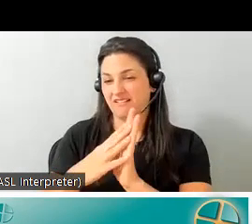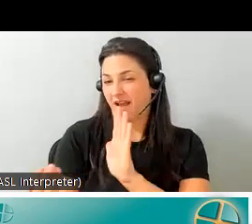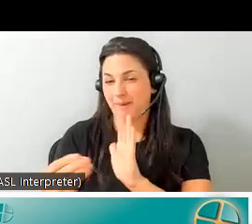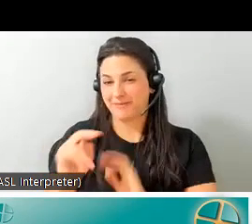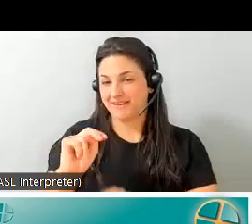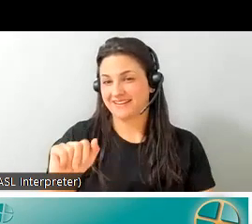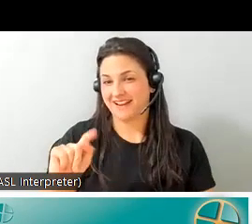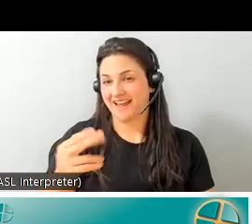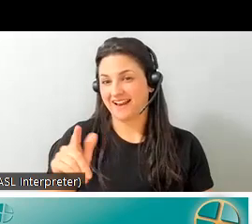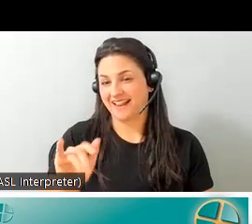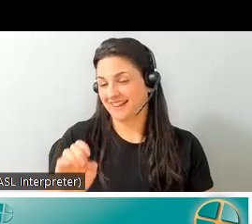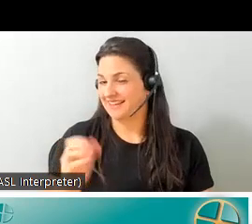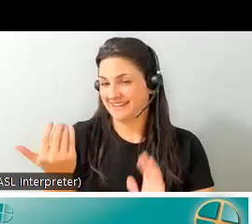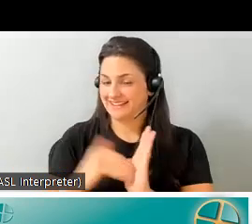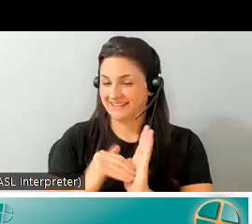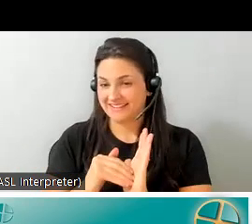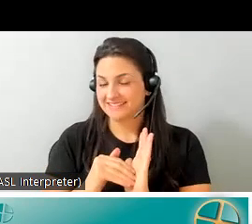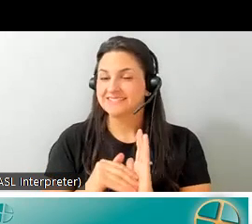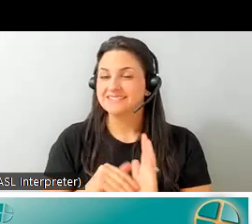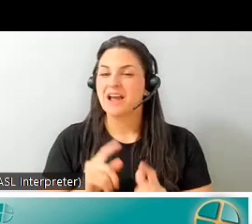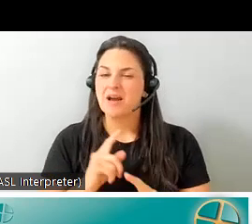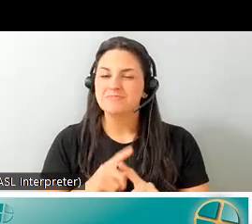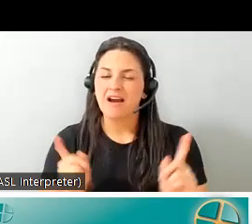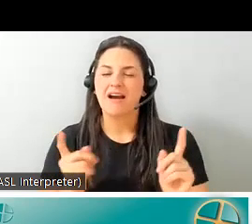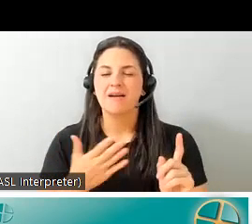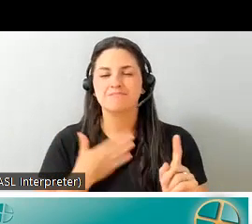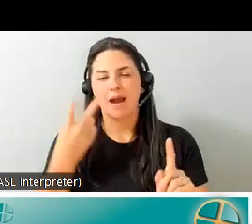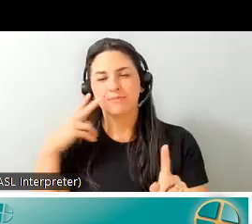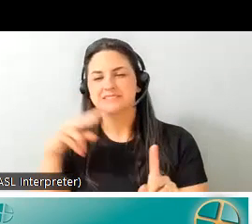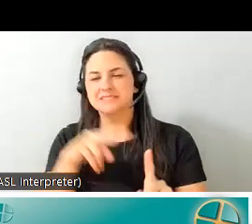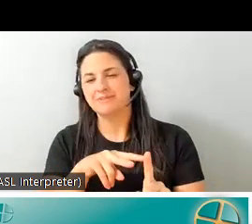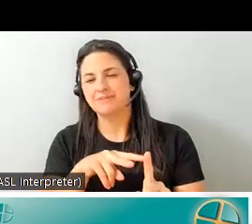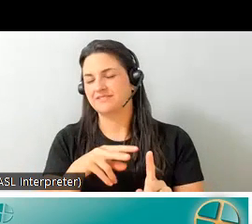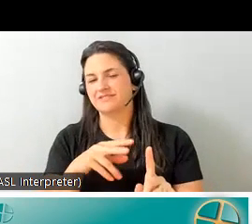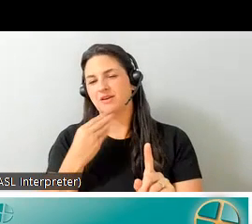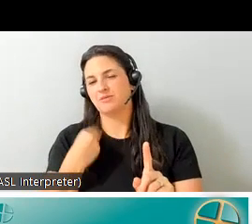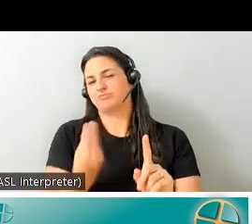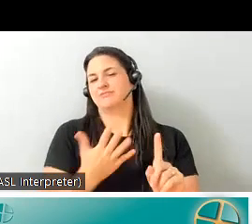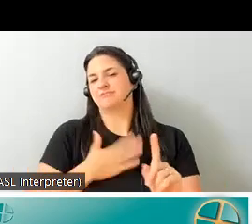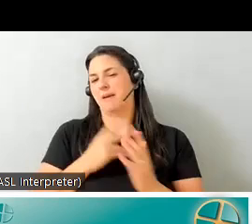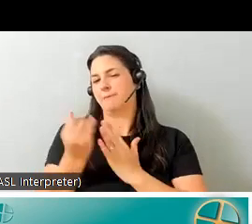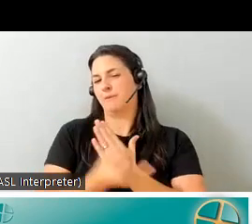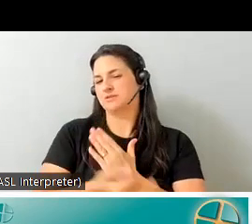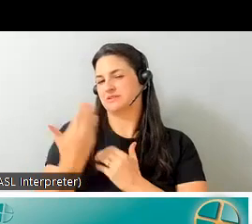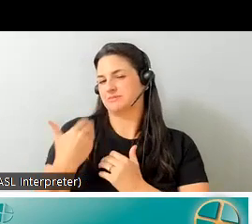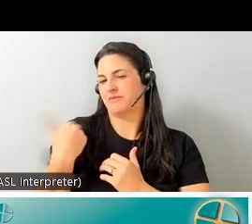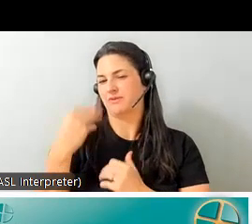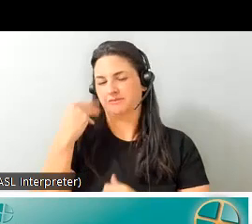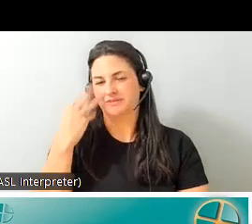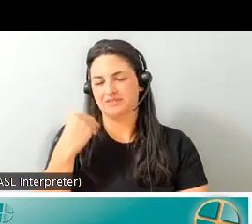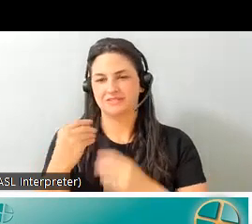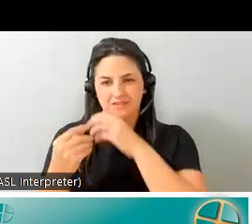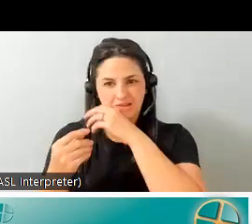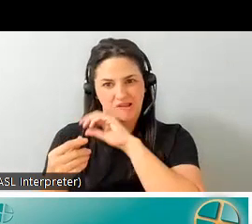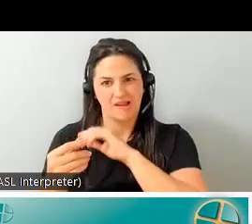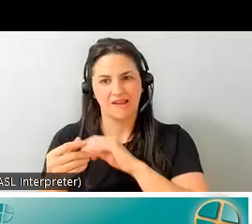i'll do it against the uh the background of some of the projects i've done um um and i'm going to go